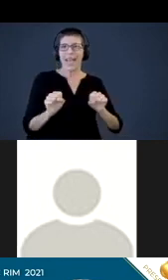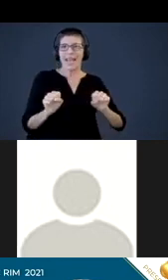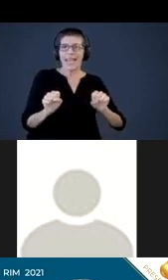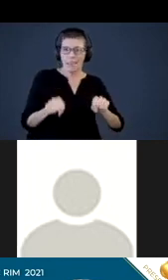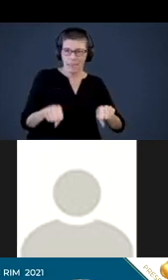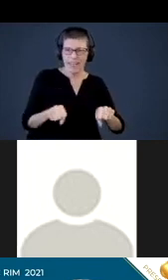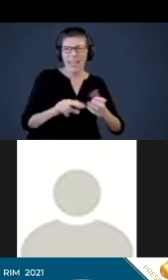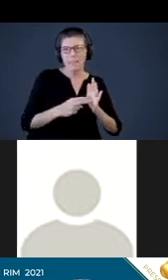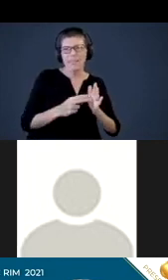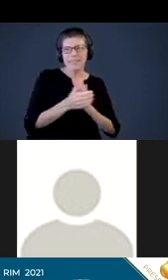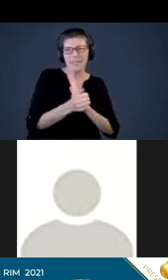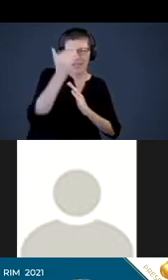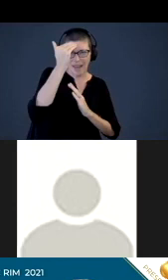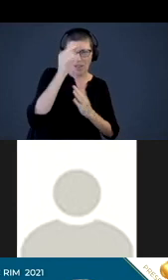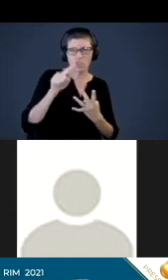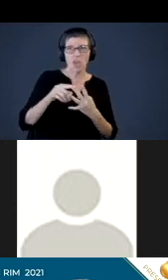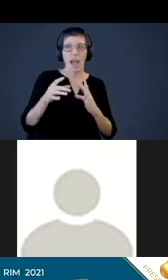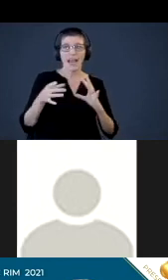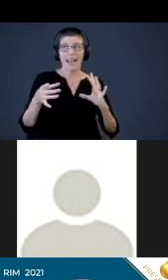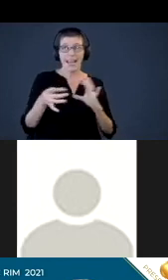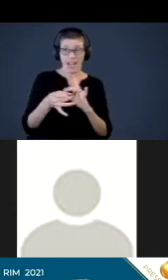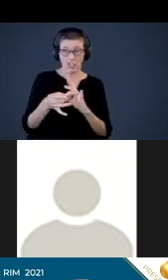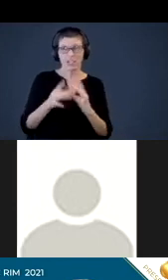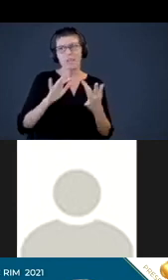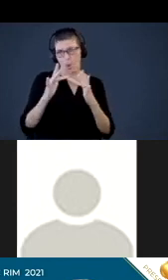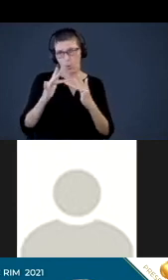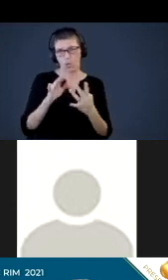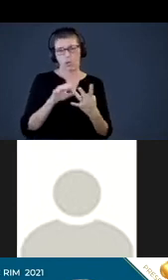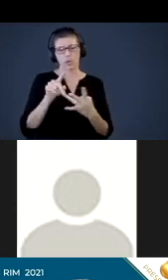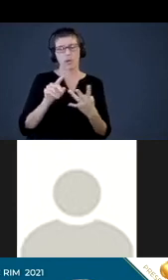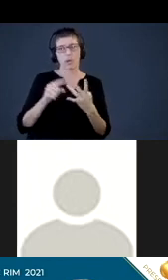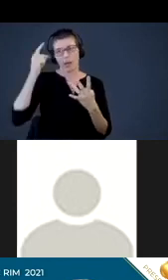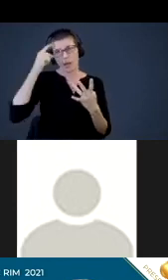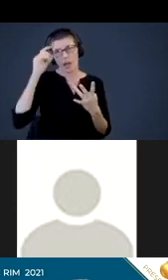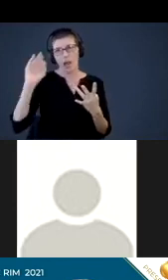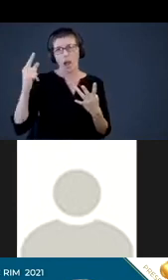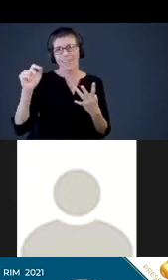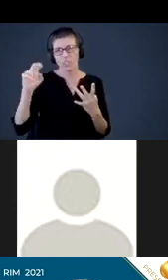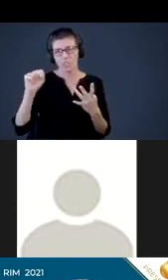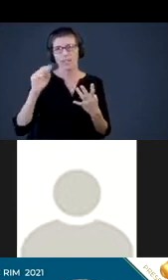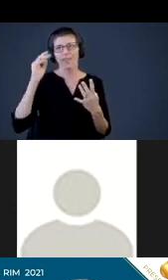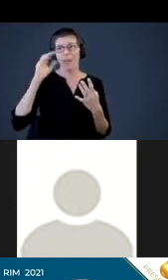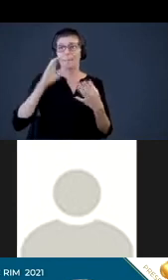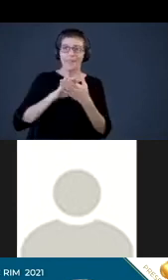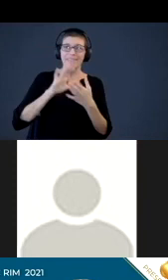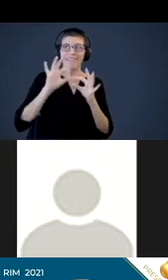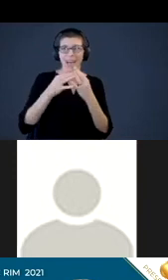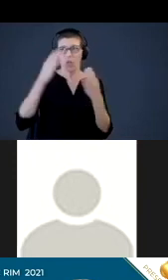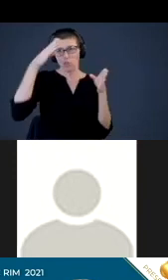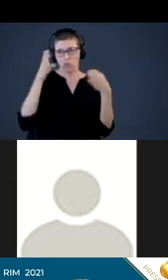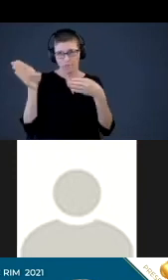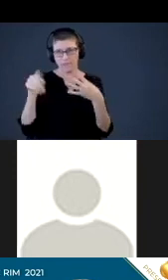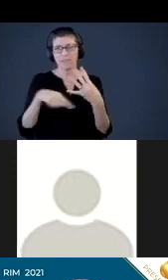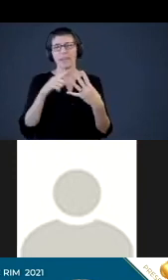knowledge. Connections, which are networks. Cognition is the shift in beliefs and values. And finally confidence,